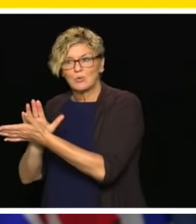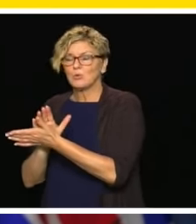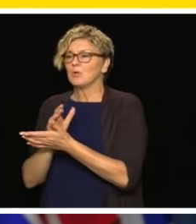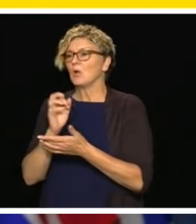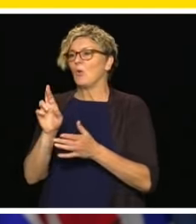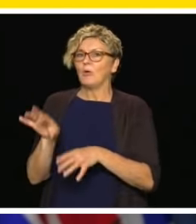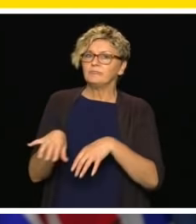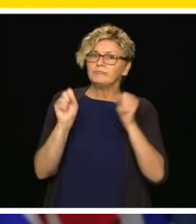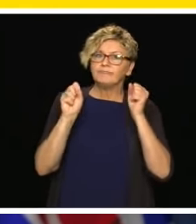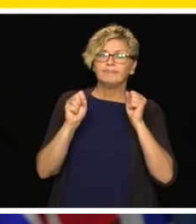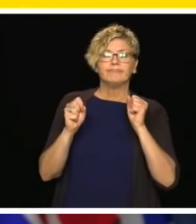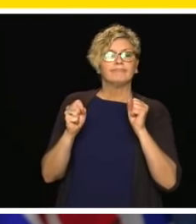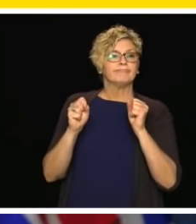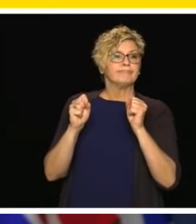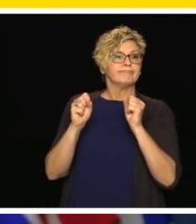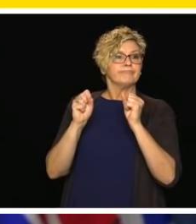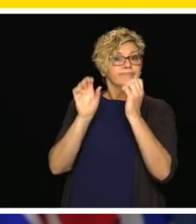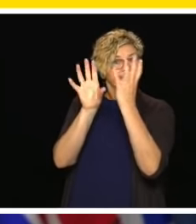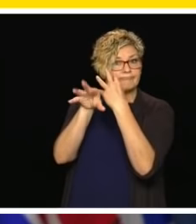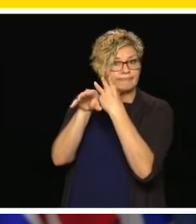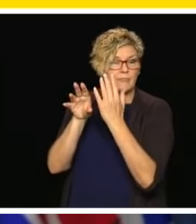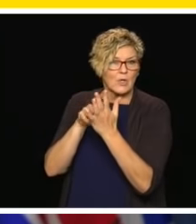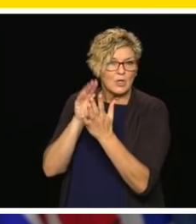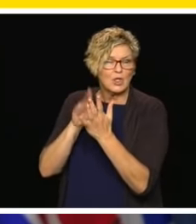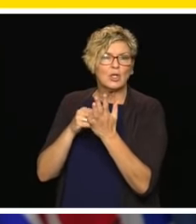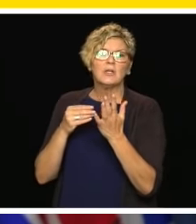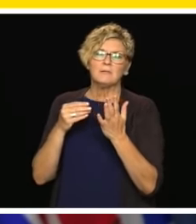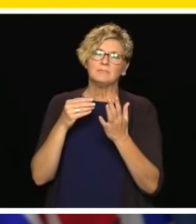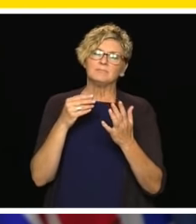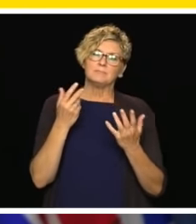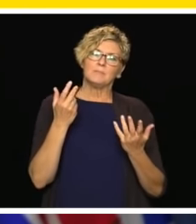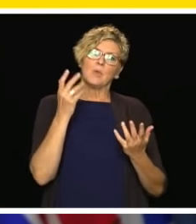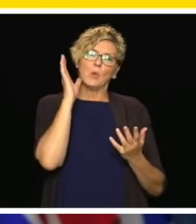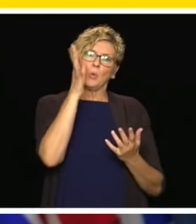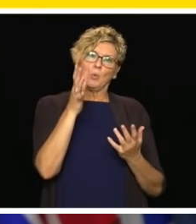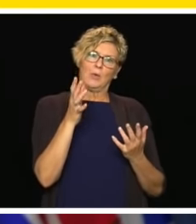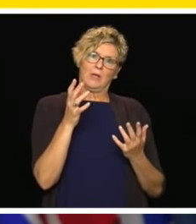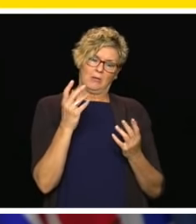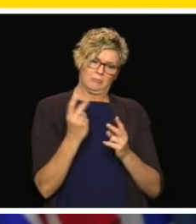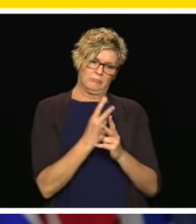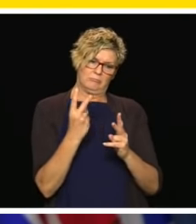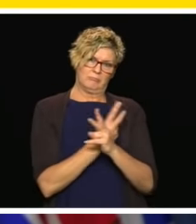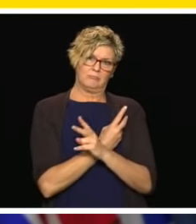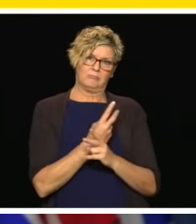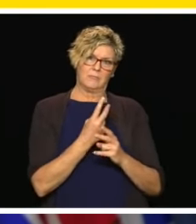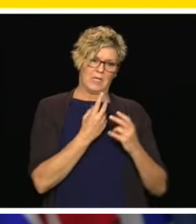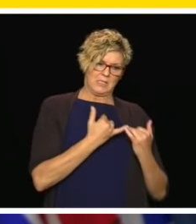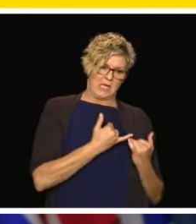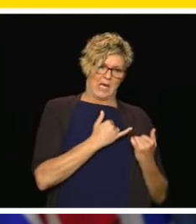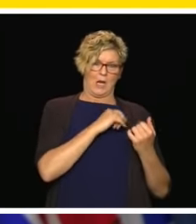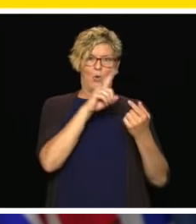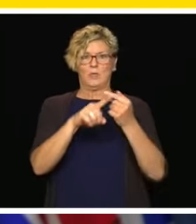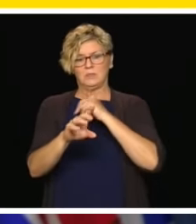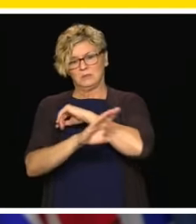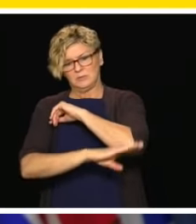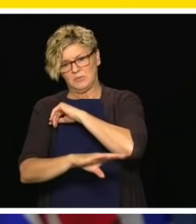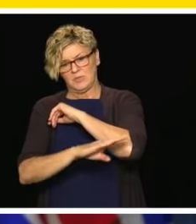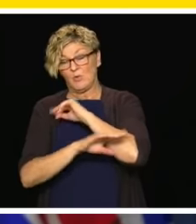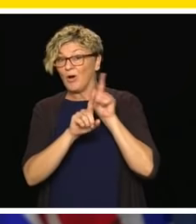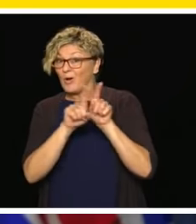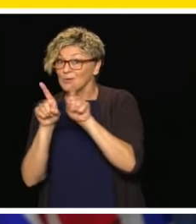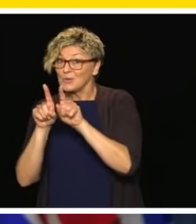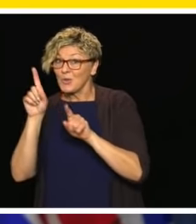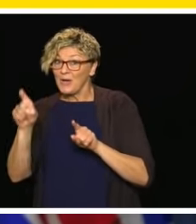learning programs, those sorts of things. But we'll have a better idea closer to September. We'll know, for example, how much retirement there has been